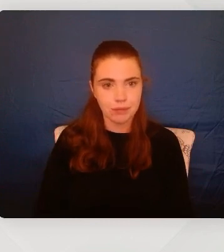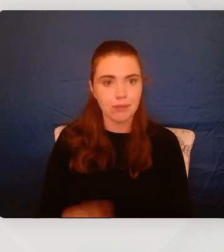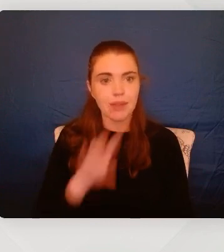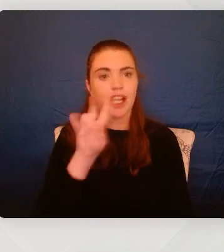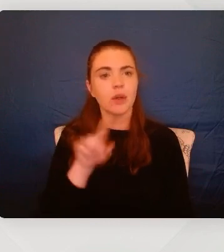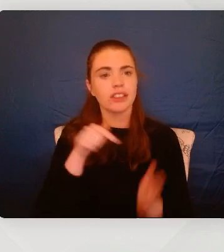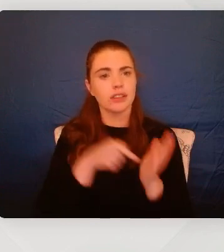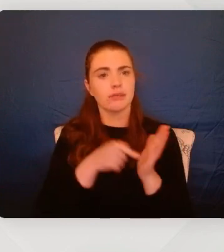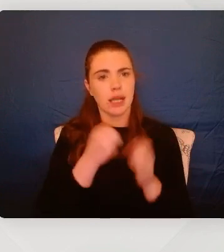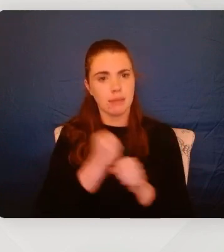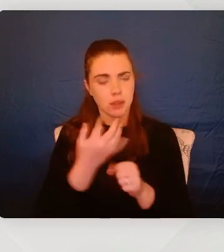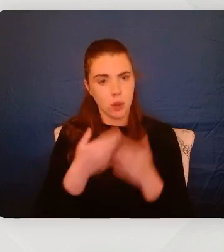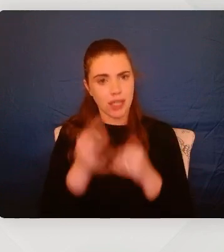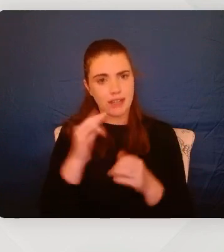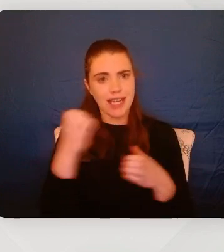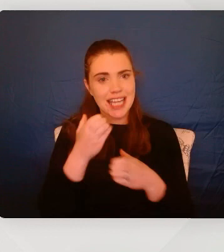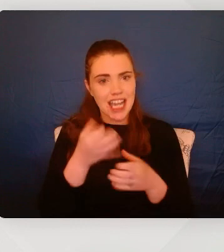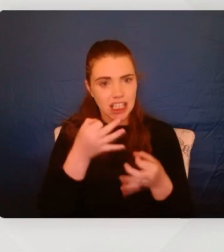refuses all help?